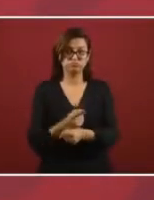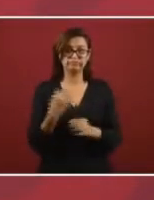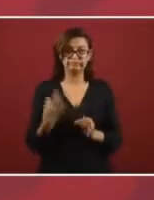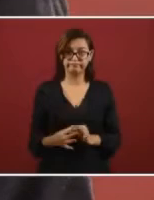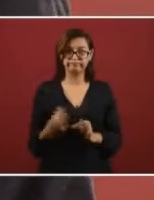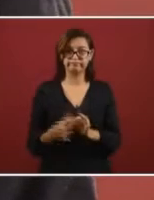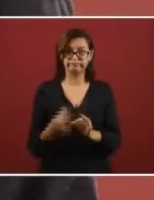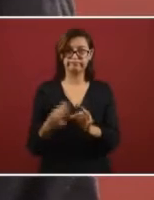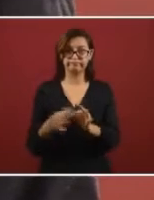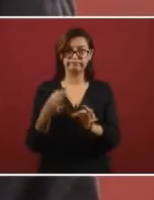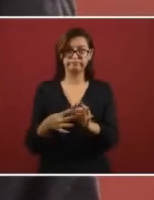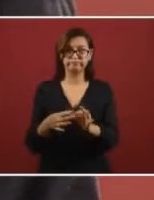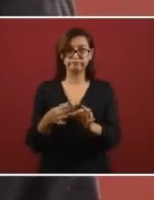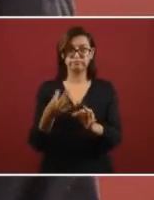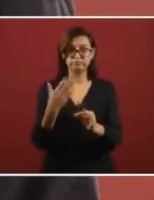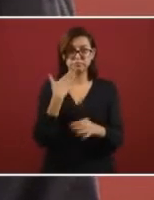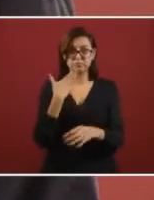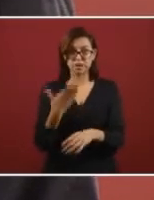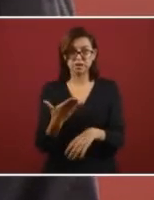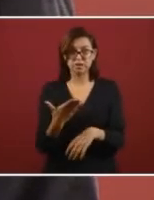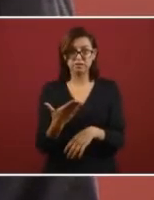and efficiency